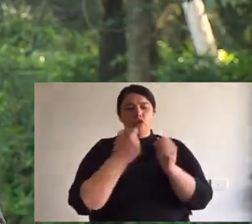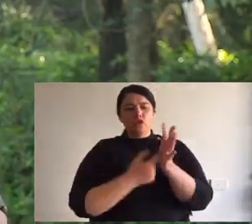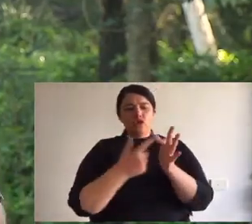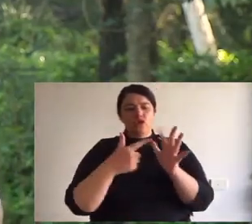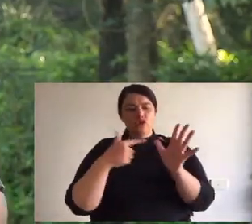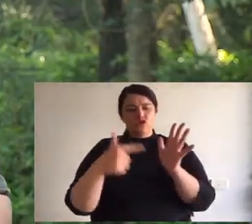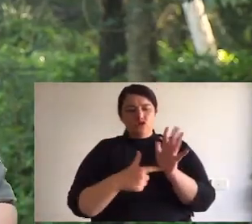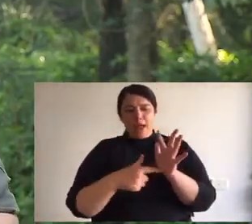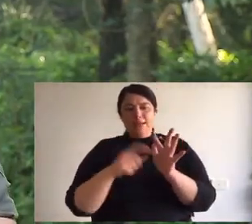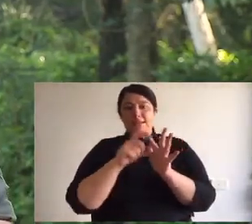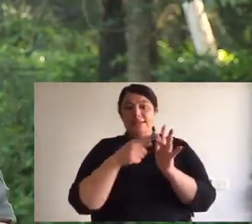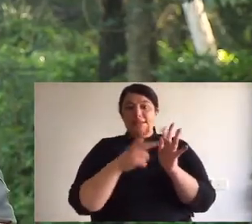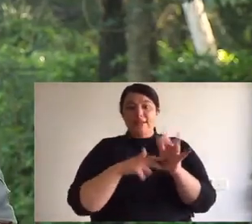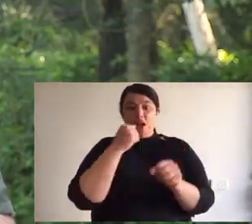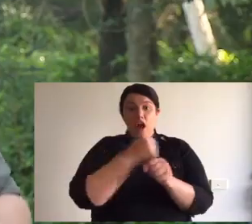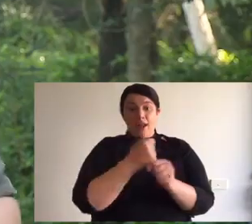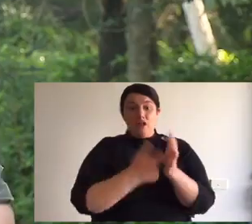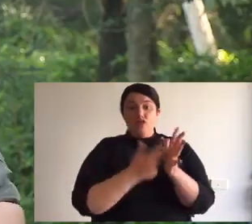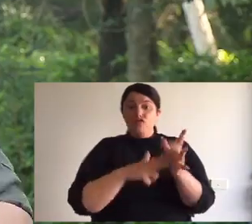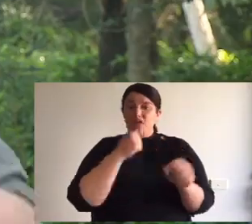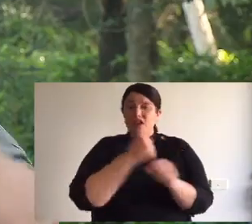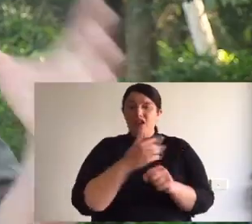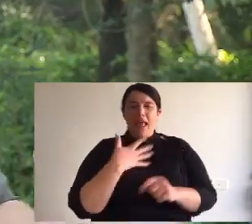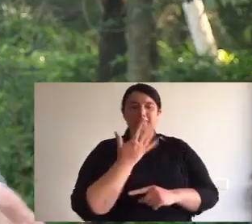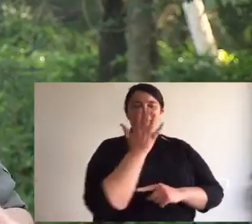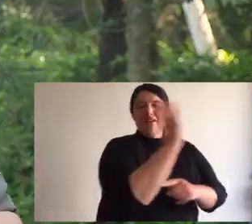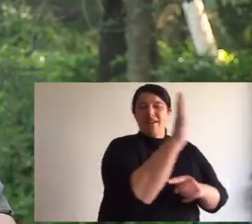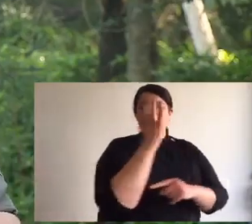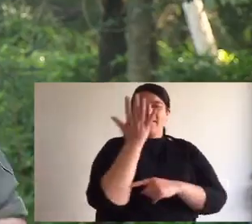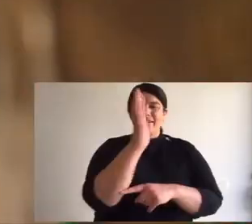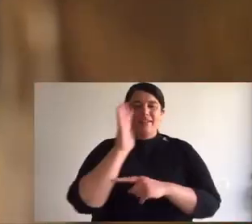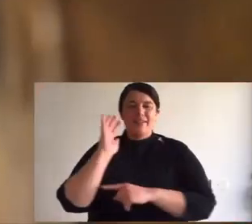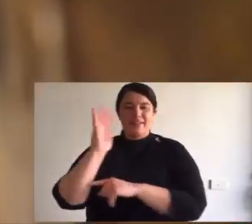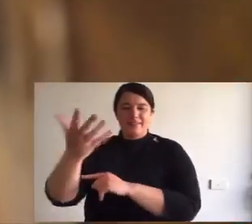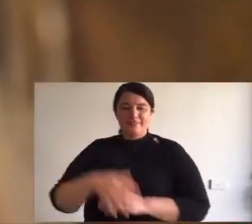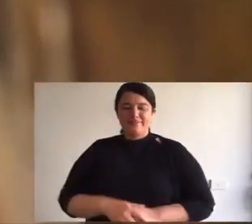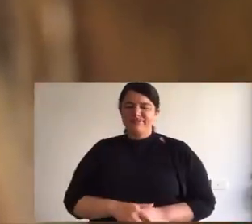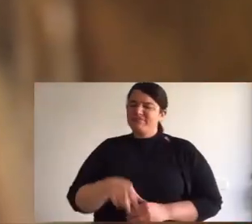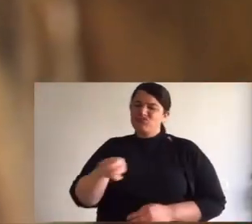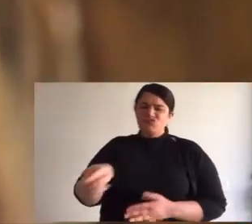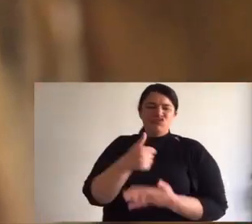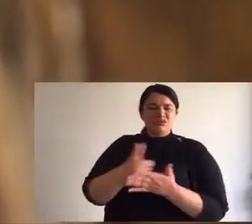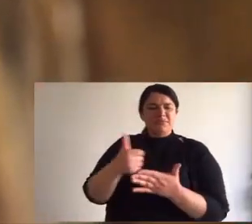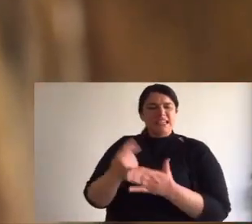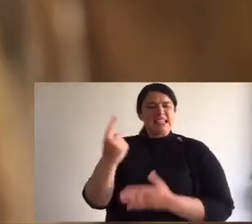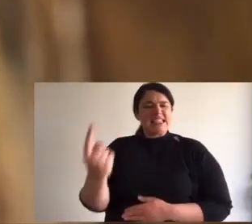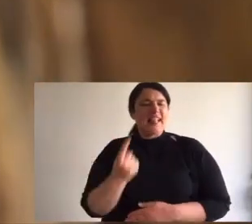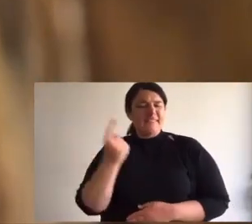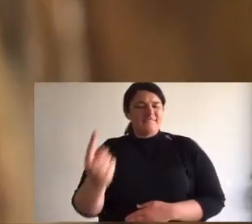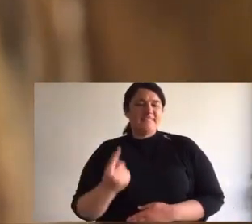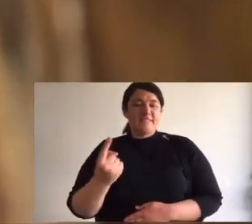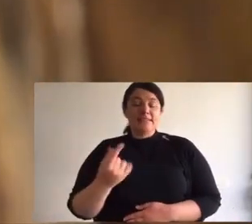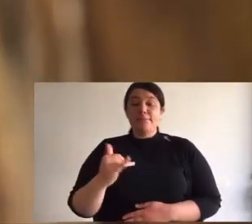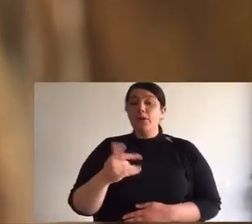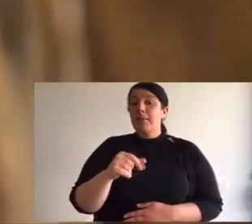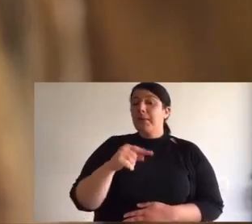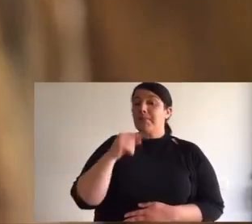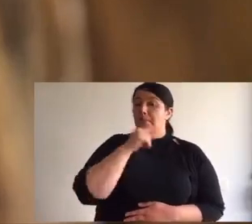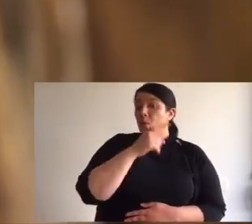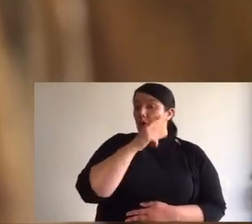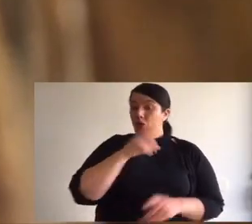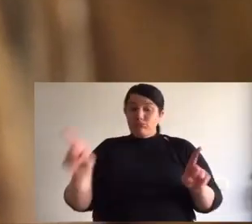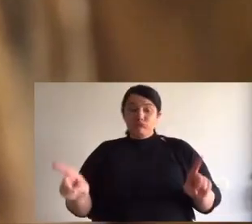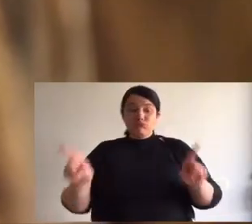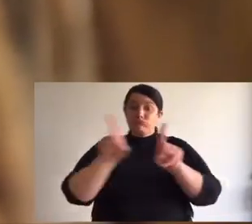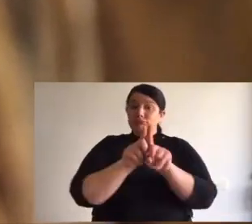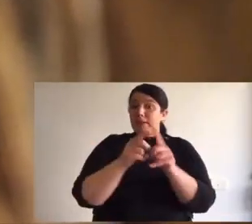the great dividing range. And they love those eucalypt forests. Spotted tail quolls are known as solitary. Sometimes